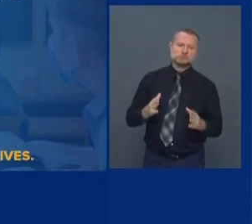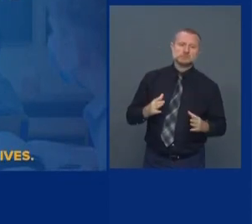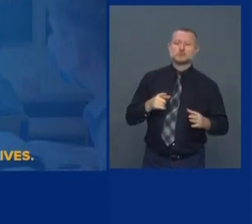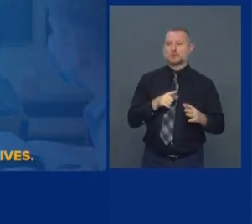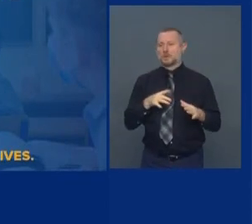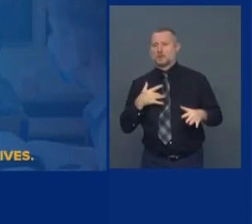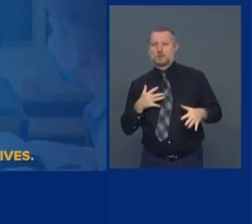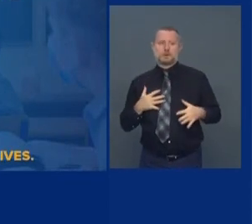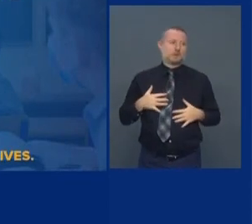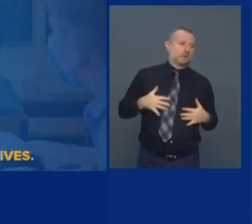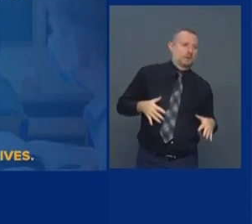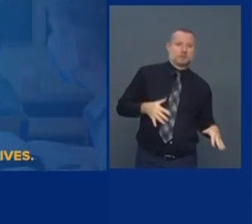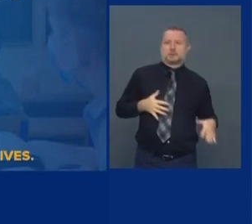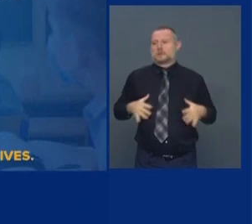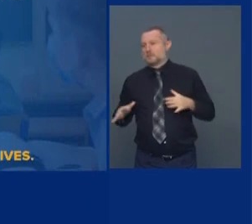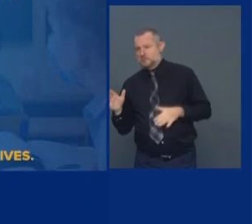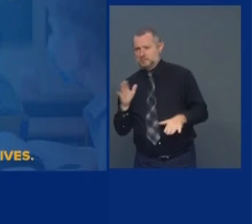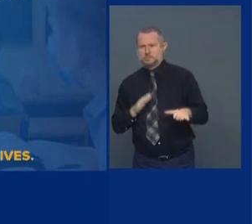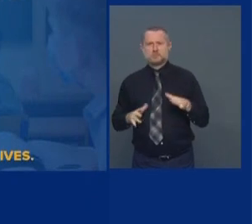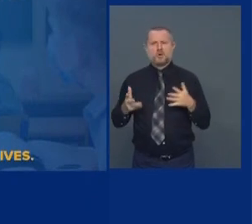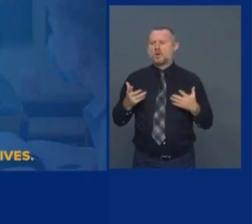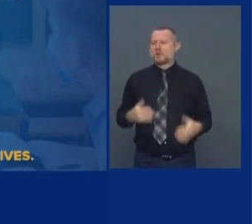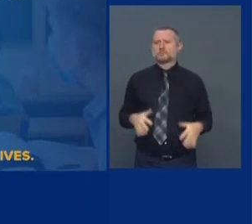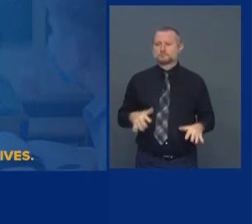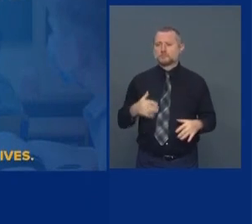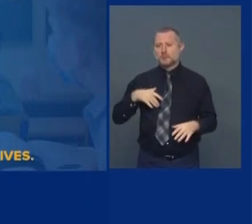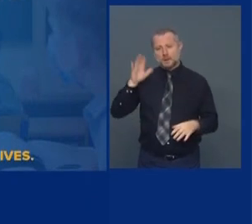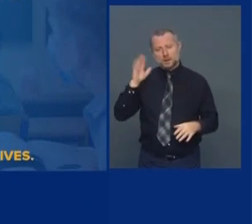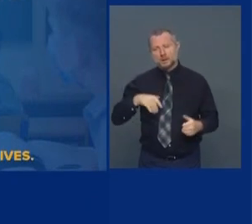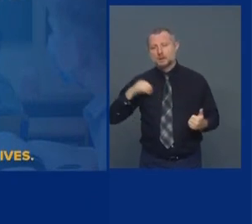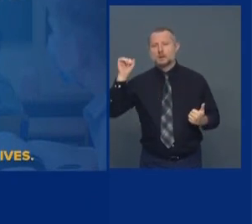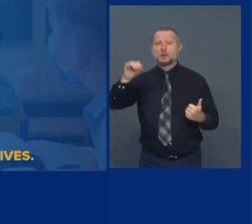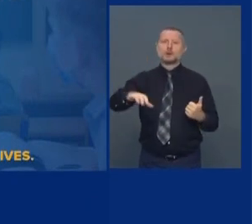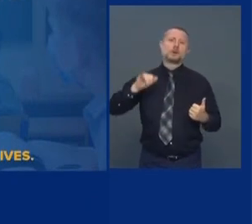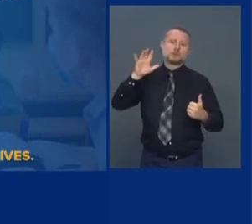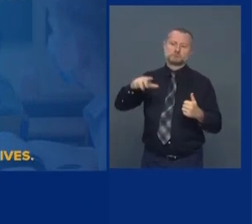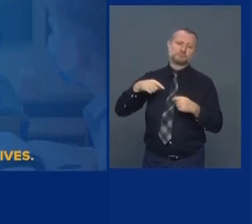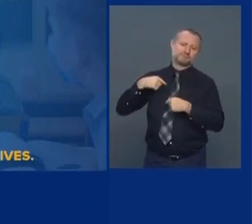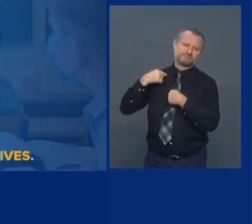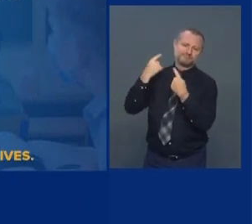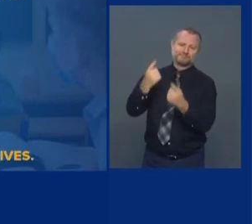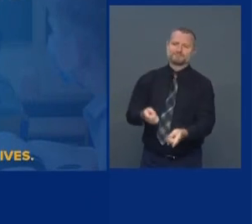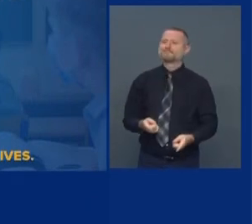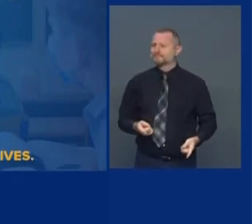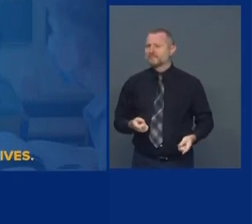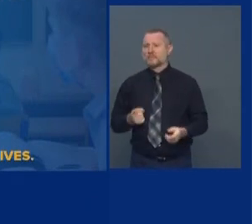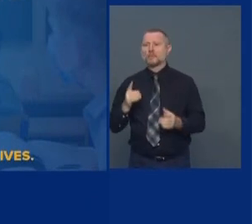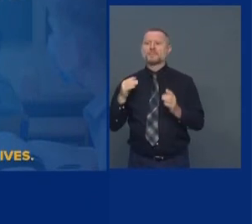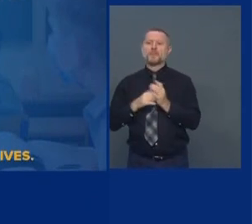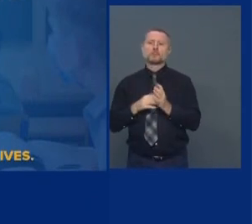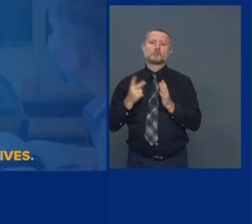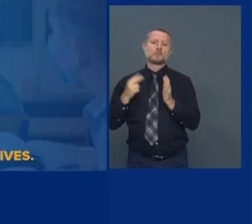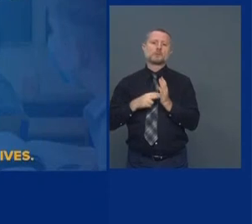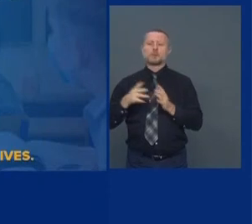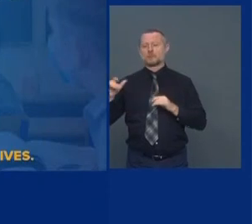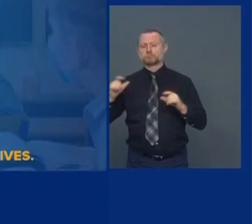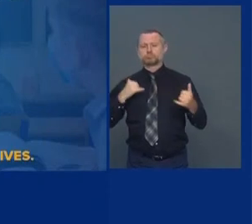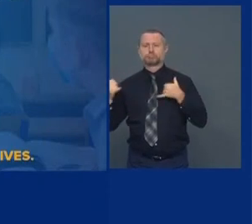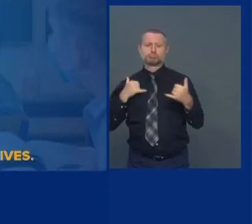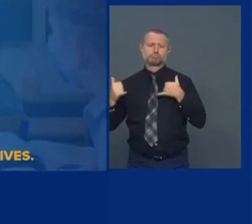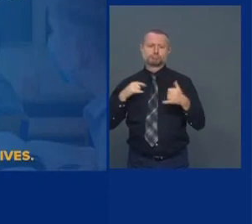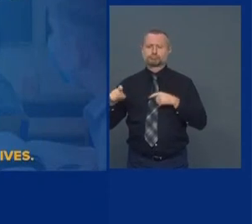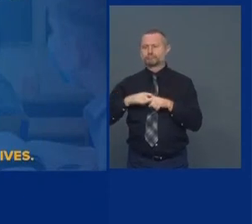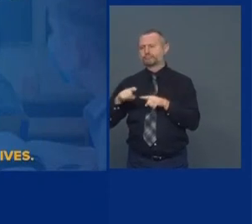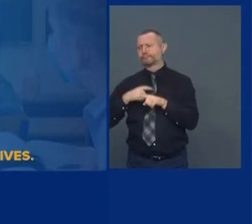been all throughout this. I've been speaking about this from day one. I've received thousands of phone calls from parents and teachers. They don't